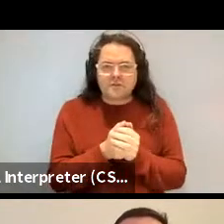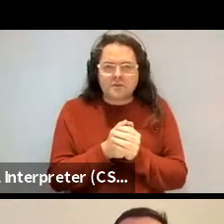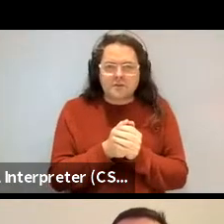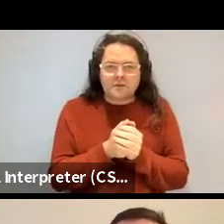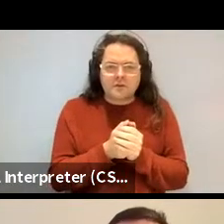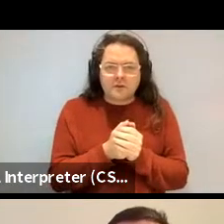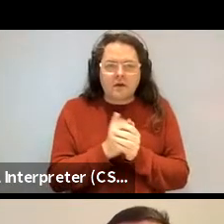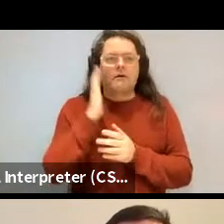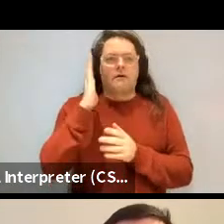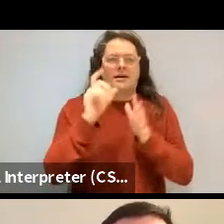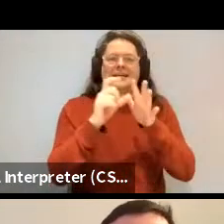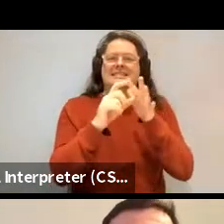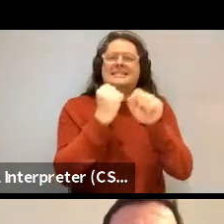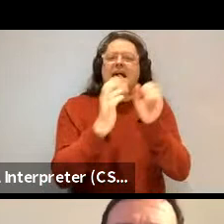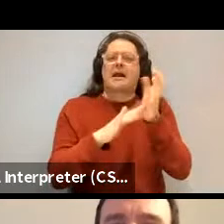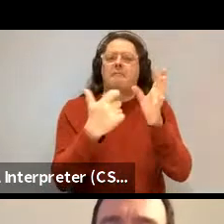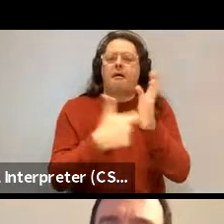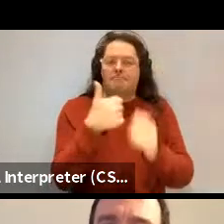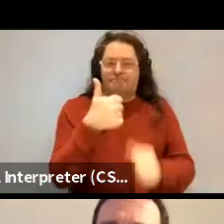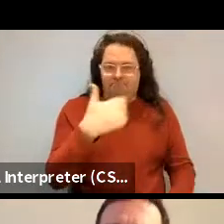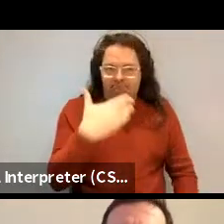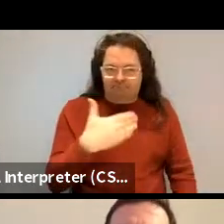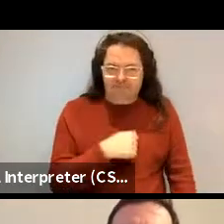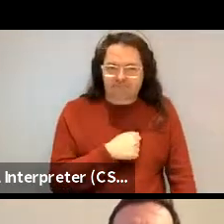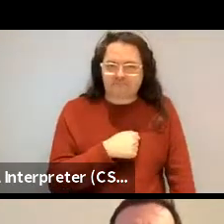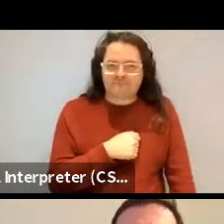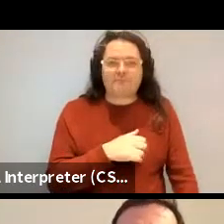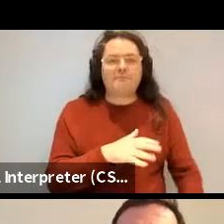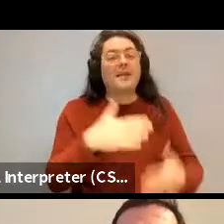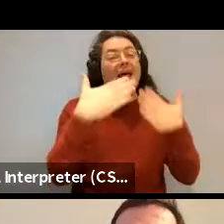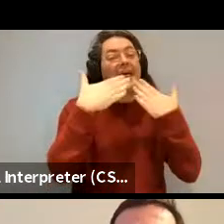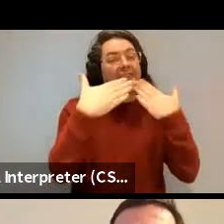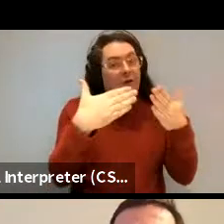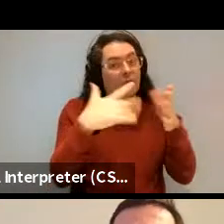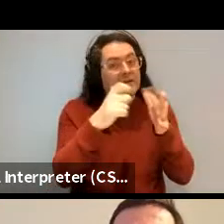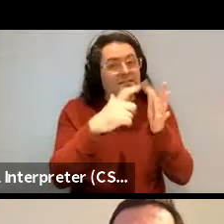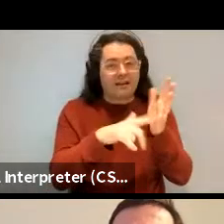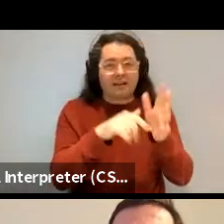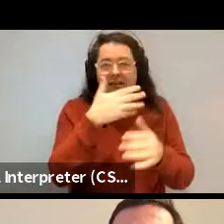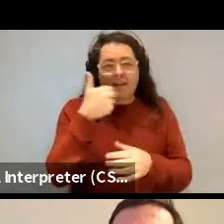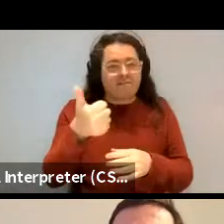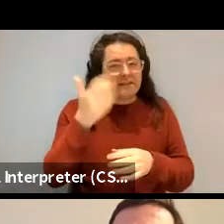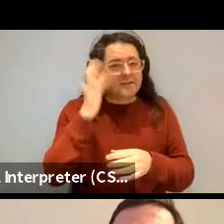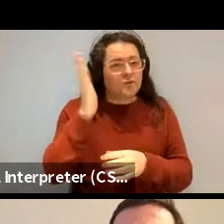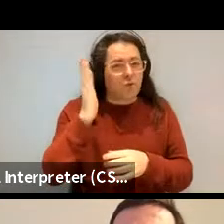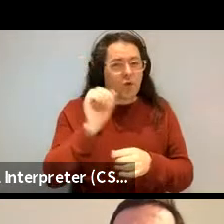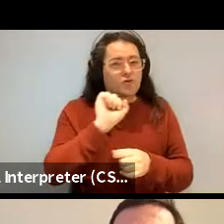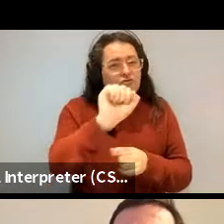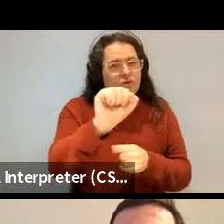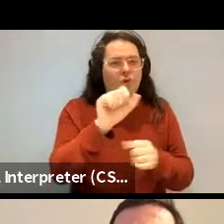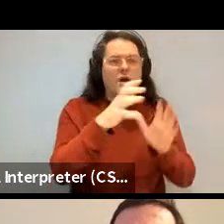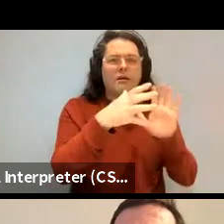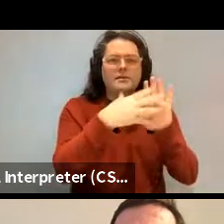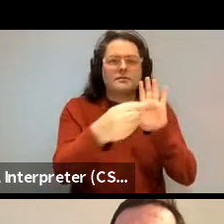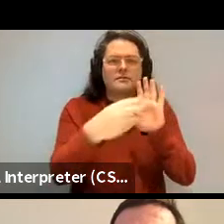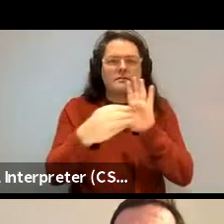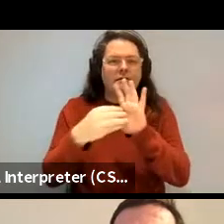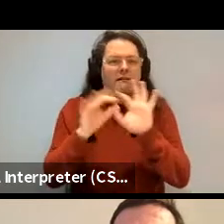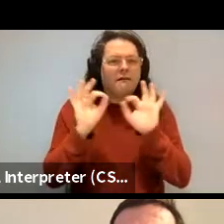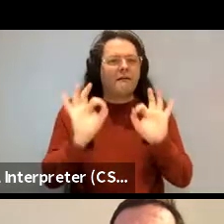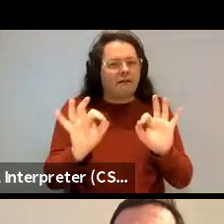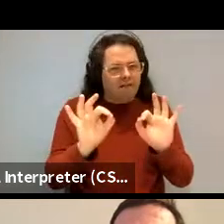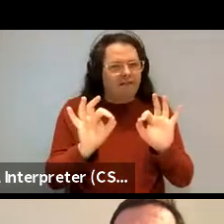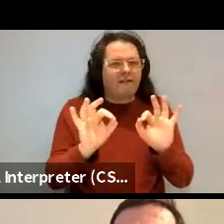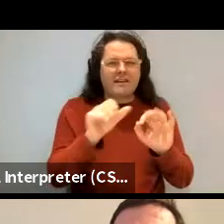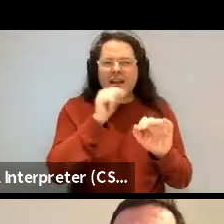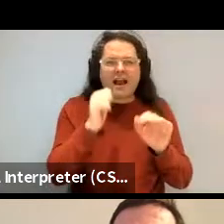I have a question. Yes. Yeah. Please. Thanks for really nice. I really enjoyed your case studies. I have a number of questions.